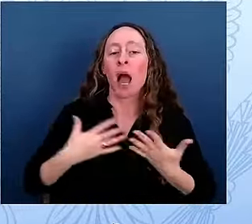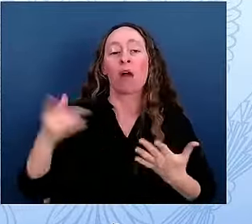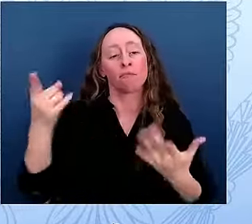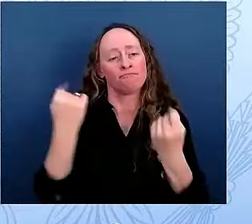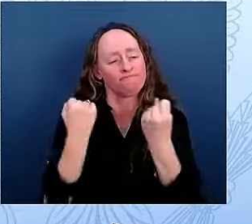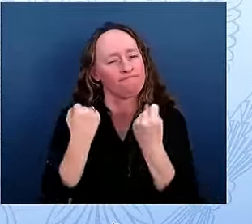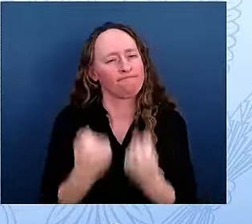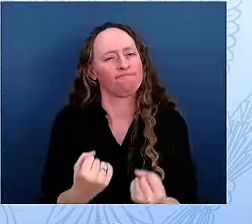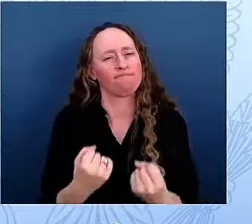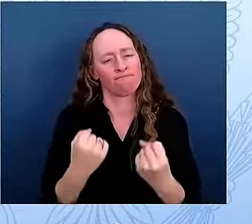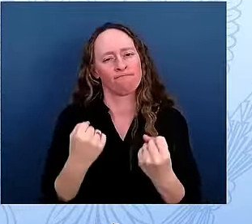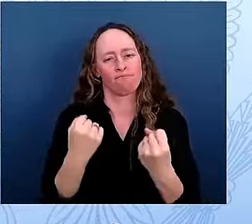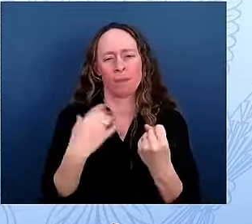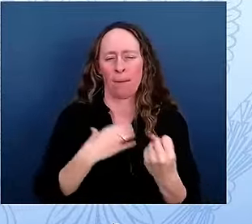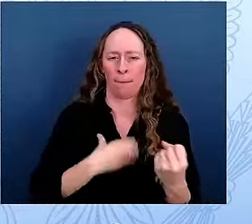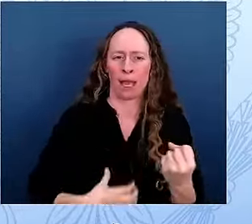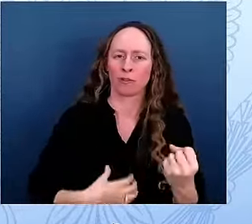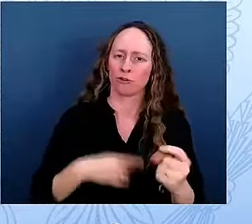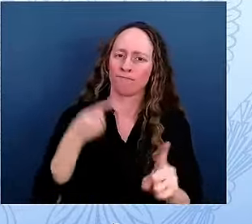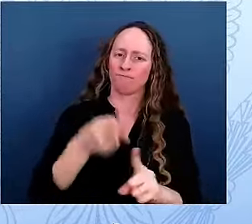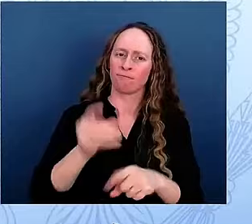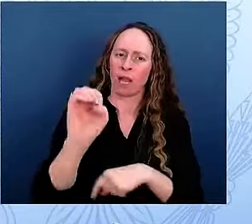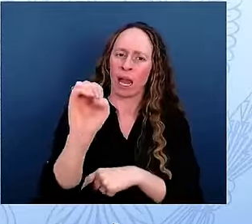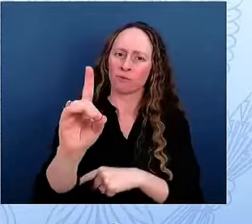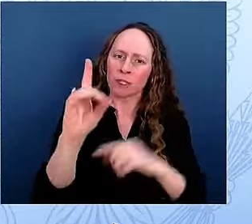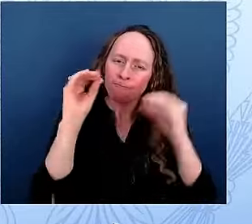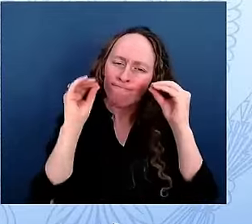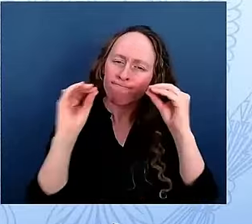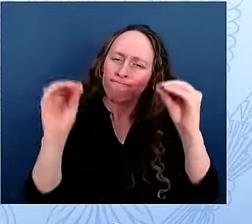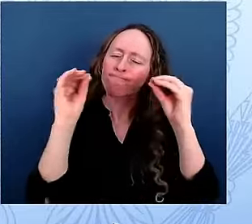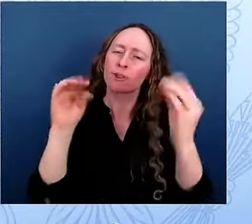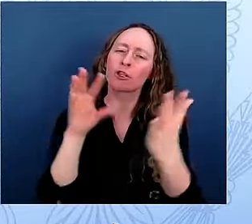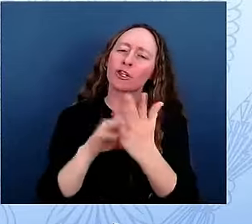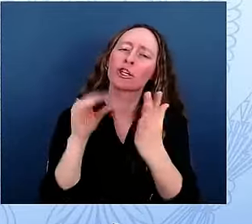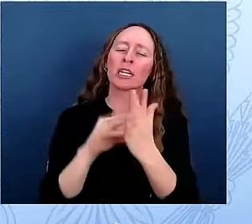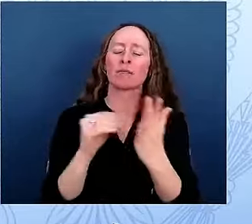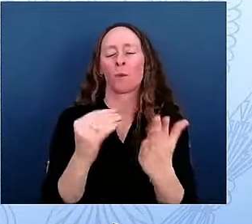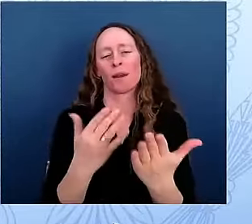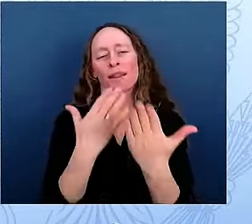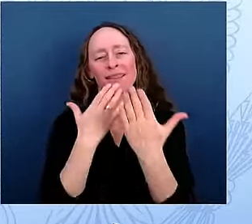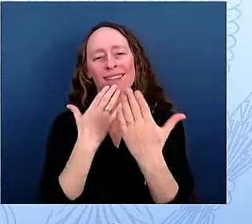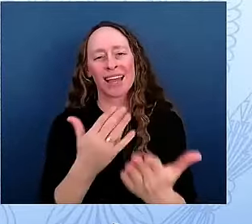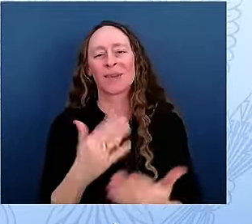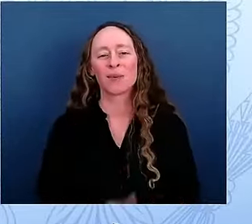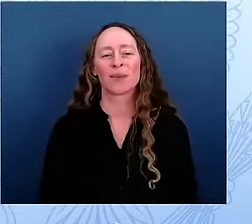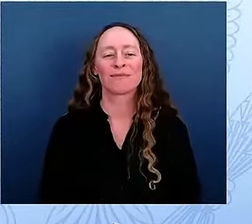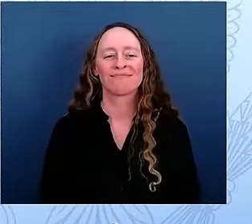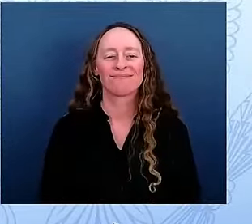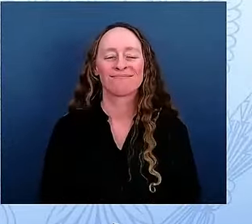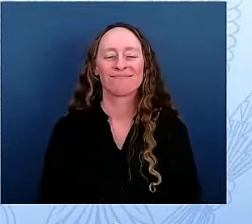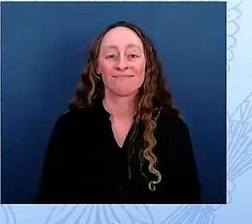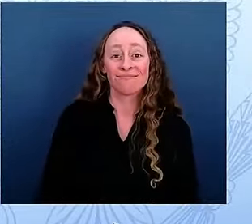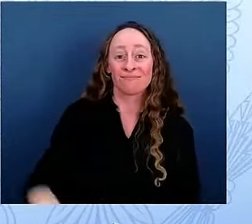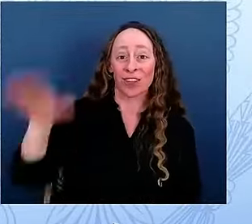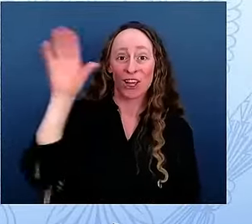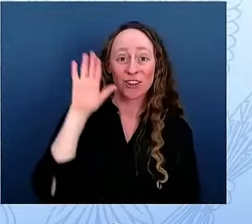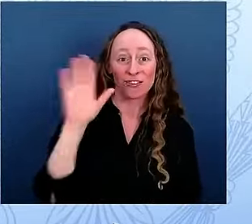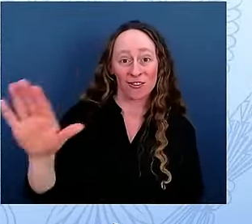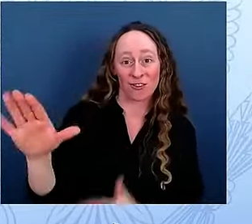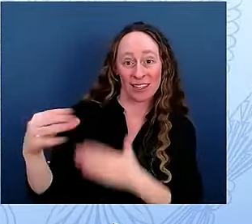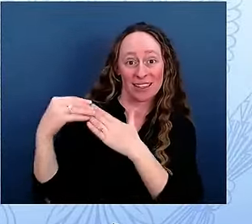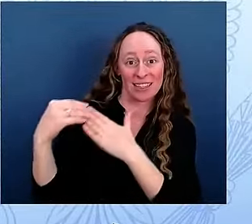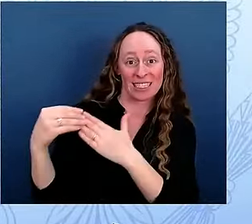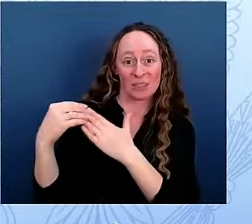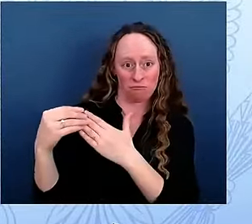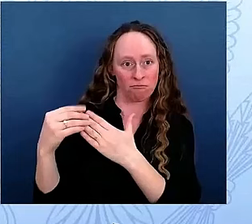thank you very much for that. Dr. Biden's leadership has guided this project as we have worked collaboratively